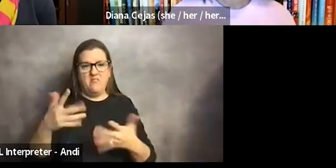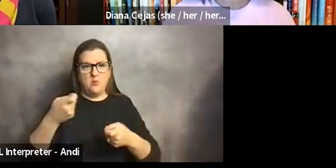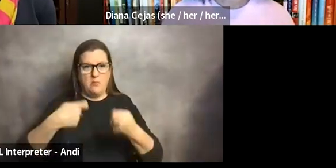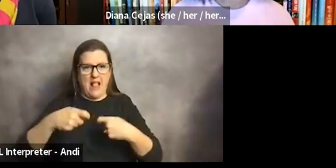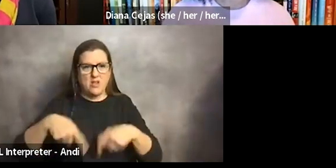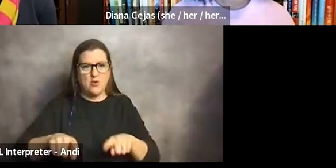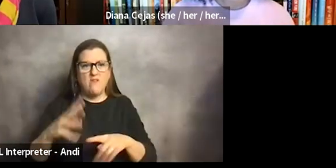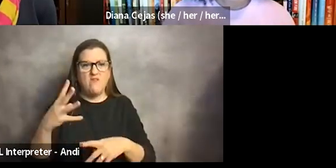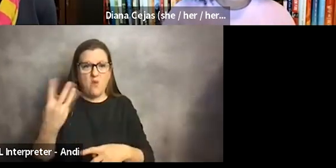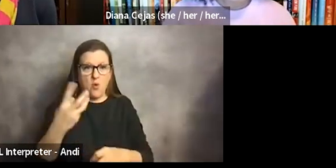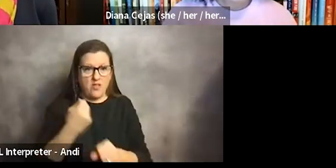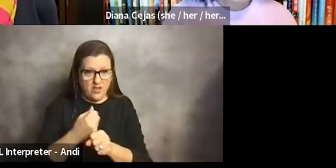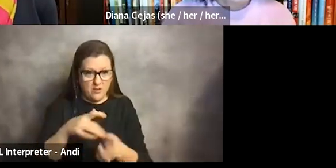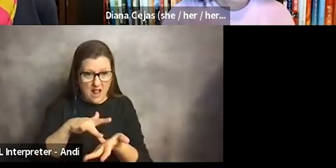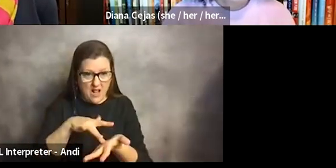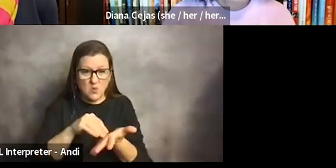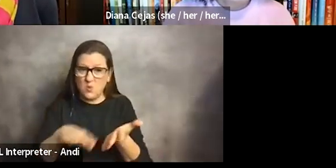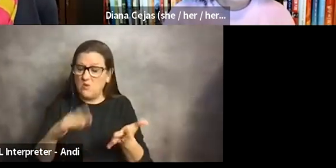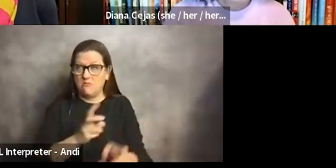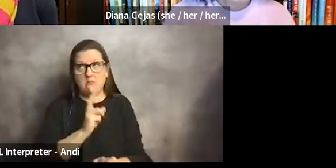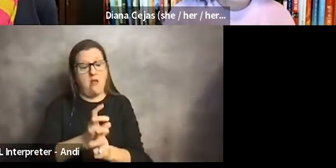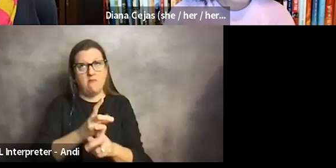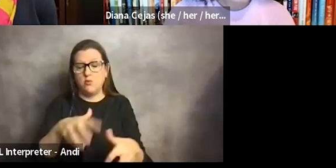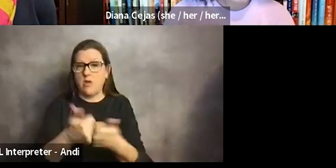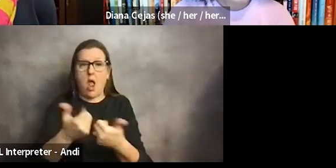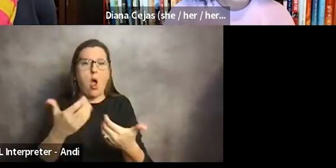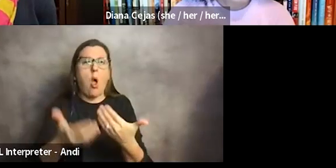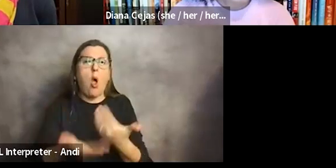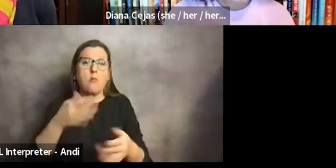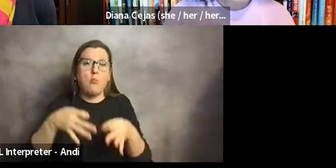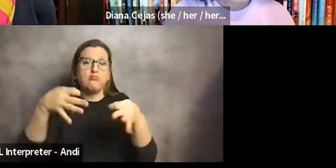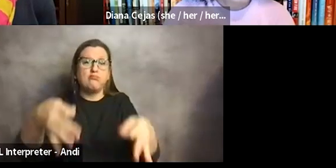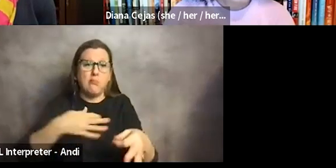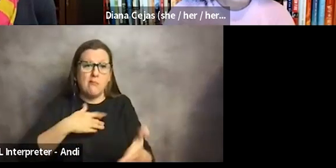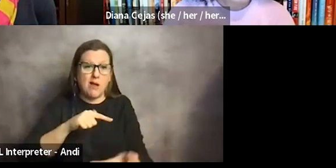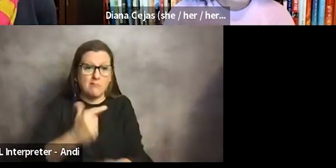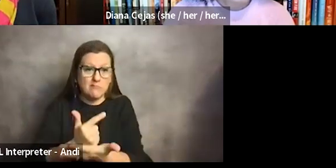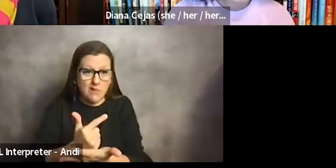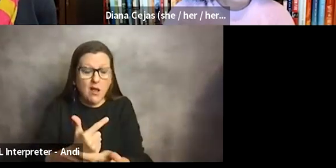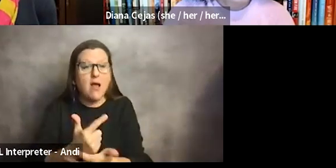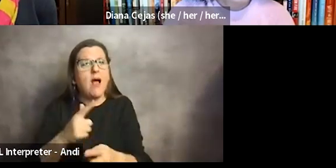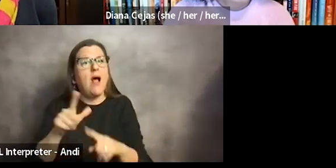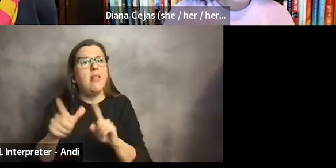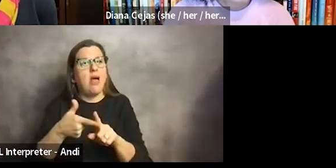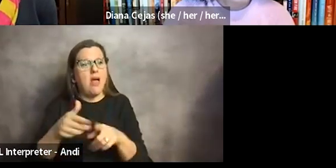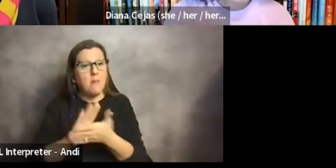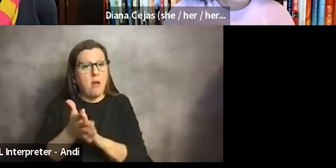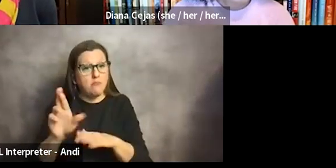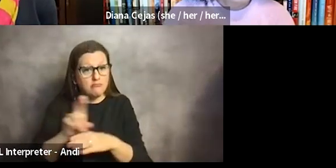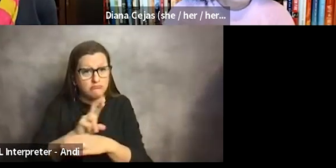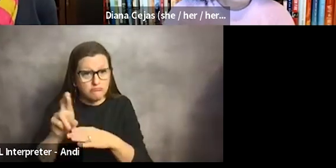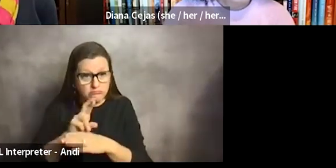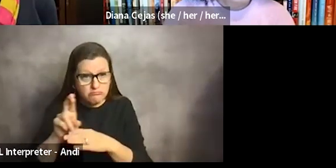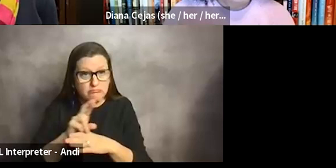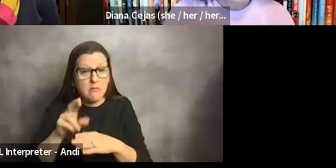was very challenging to schedule, and almost delayed me graduating. So then in residency, and in part, because I